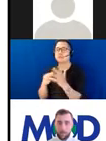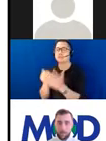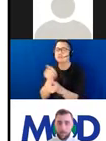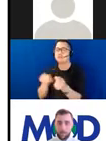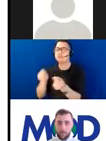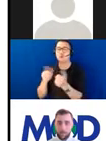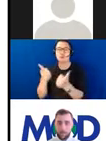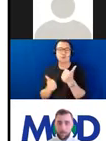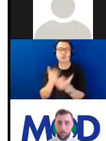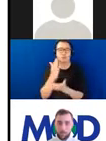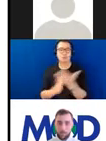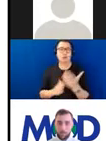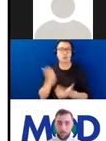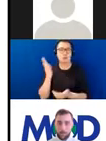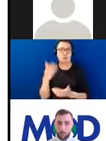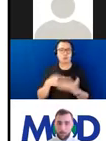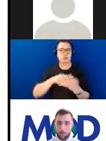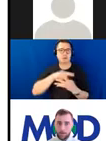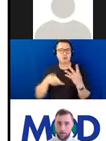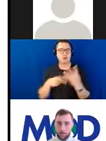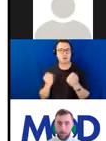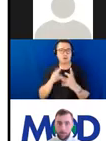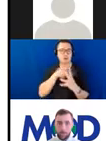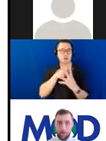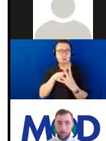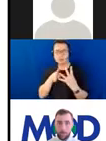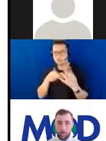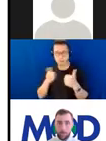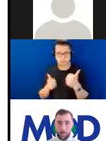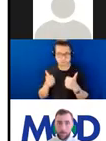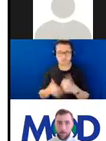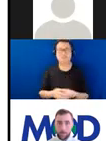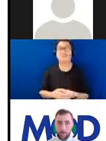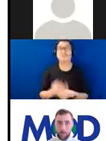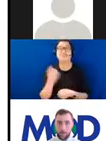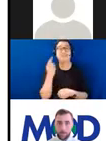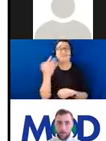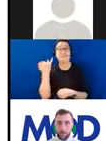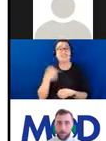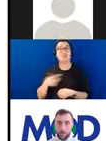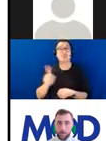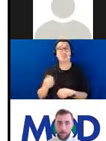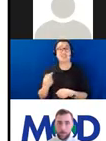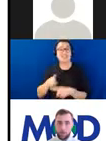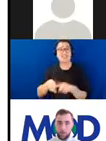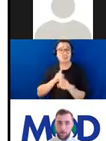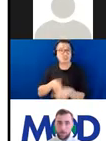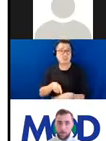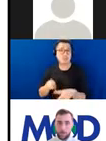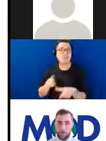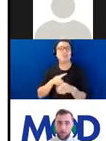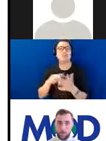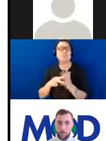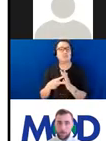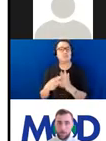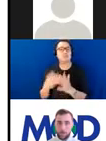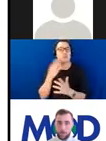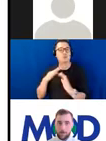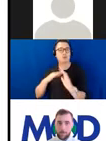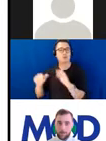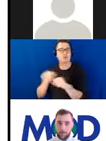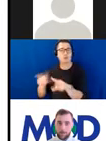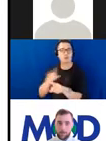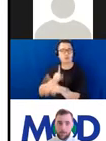presentation so we can best answer those. If we're unable to answer your question during the event we will personally follow up with you